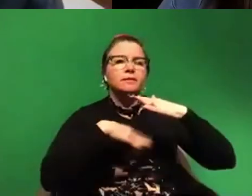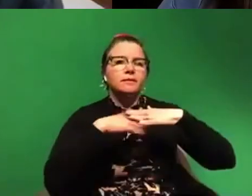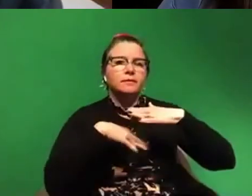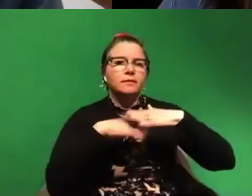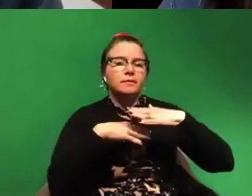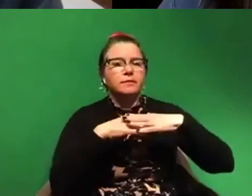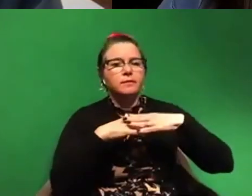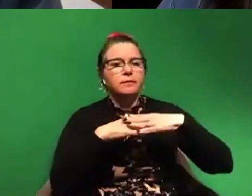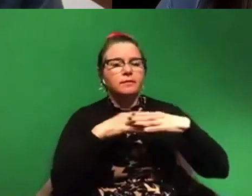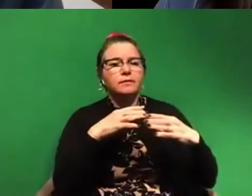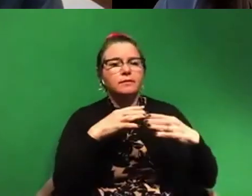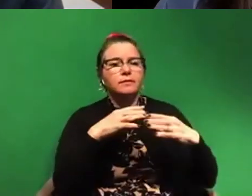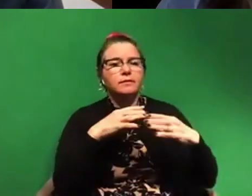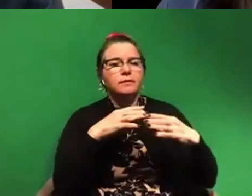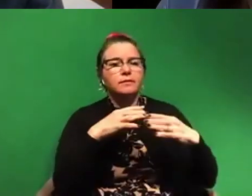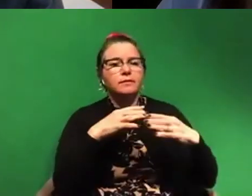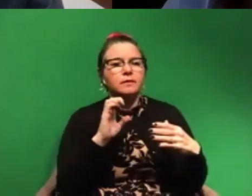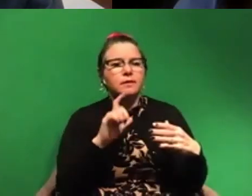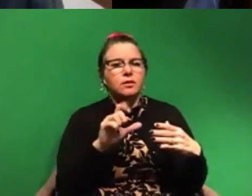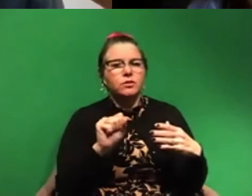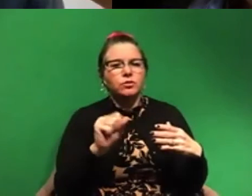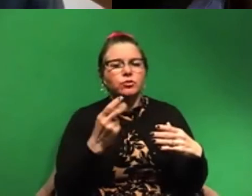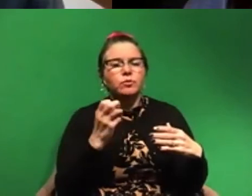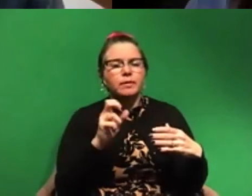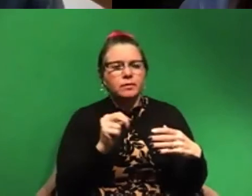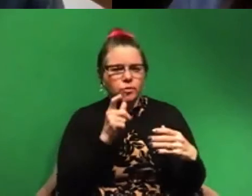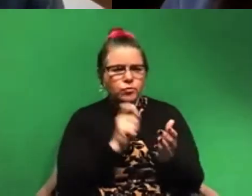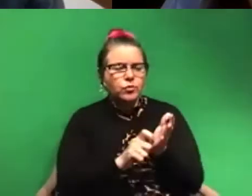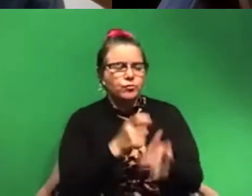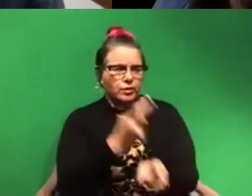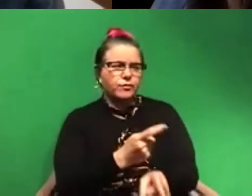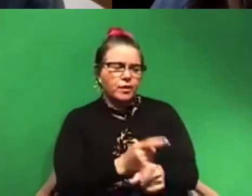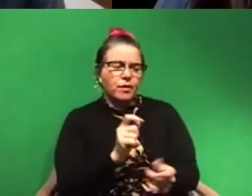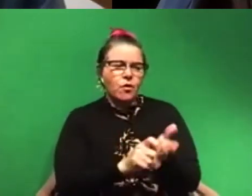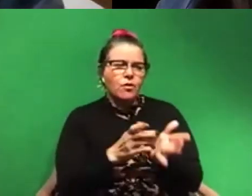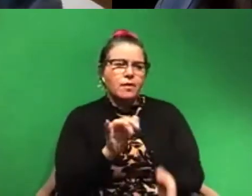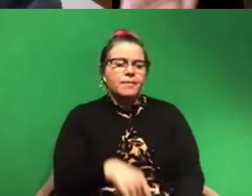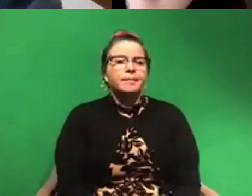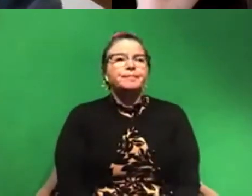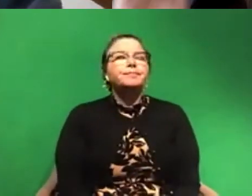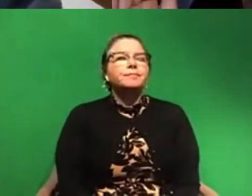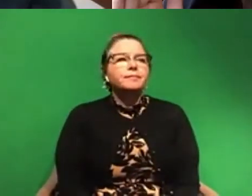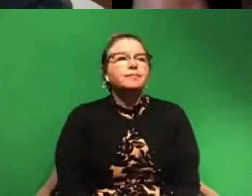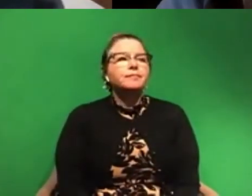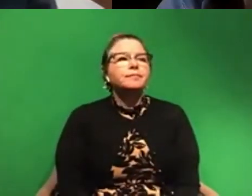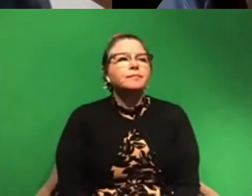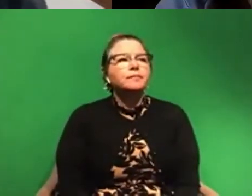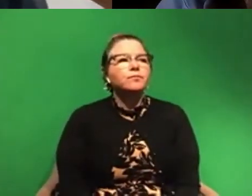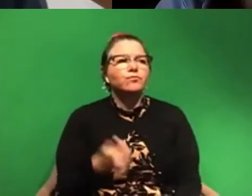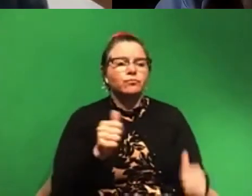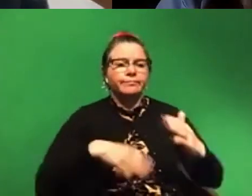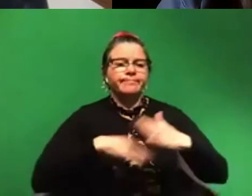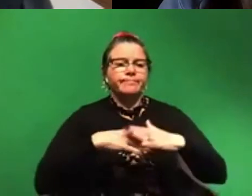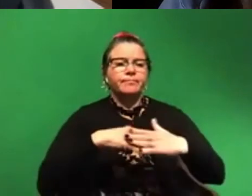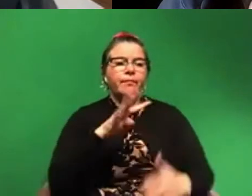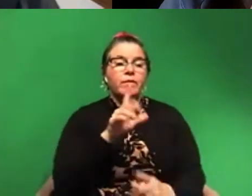that who wrote that book or a different Neil? Neil Shubin. Yeah. Neil Shubin is the author. Wonderful. Um, so we try to keep these sessions to about 45 minutes and we've